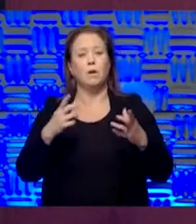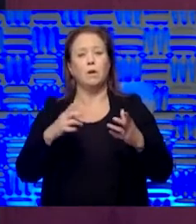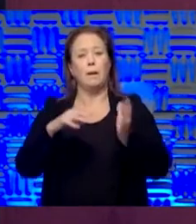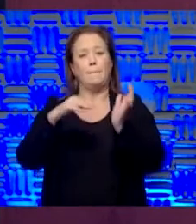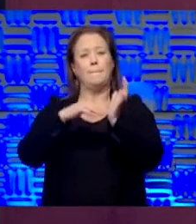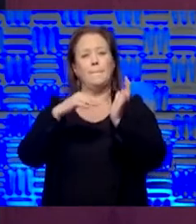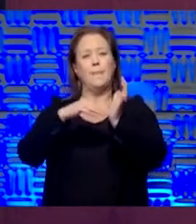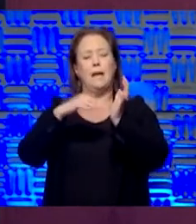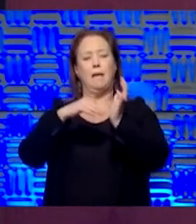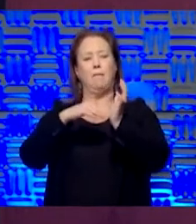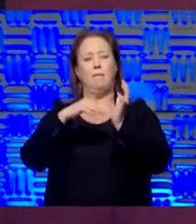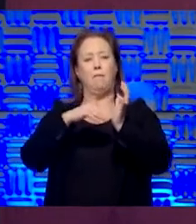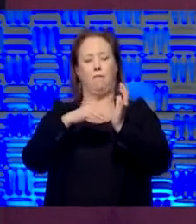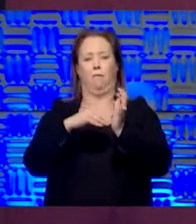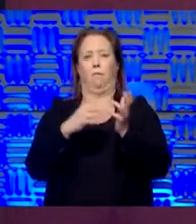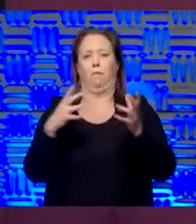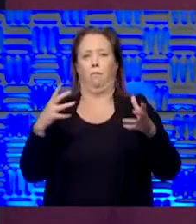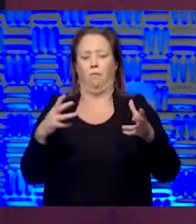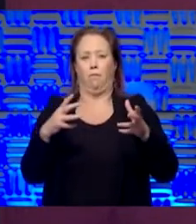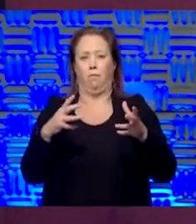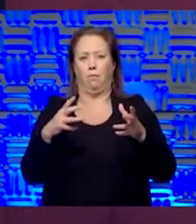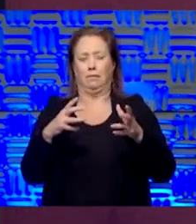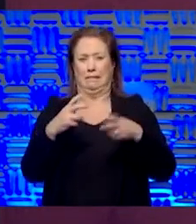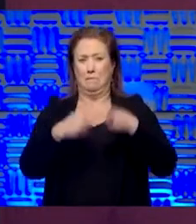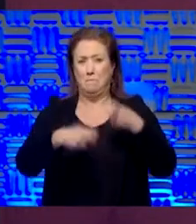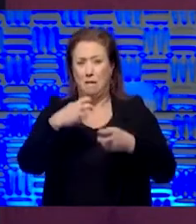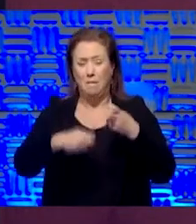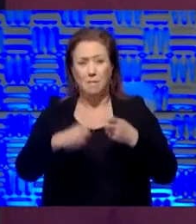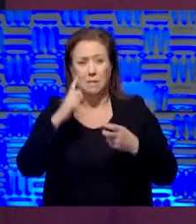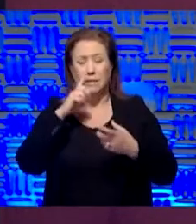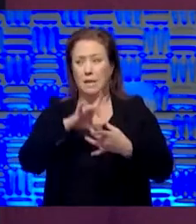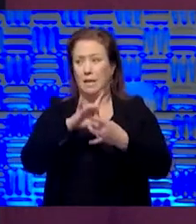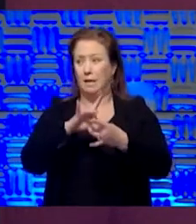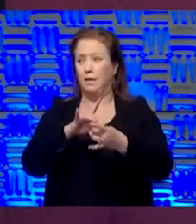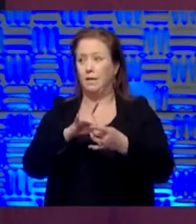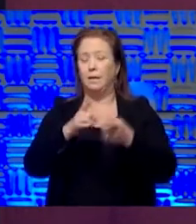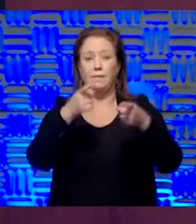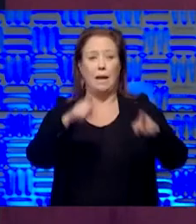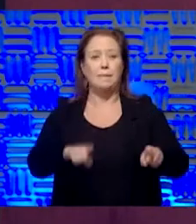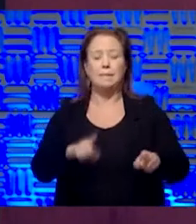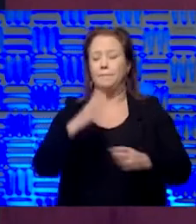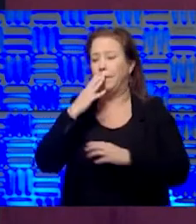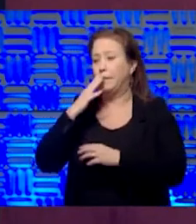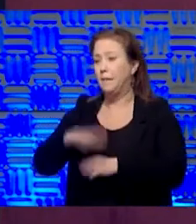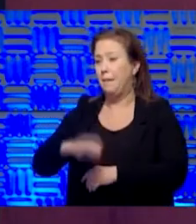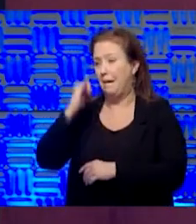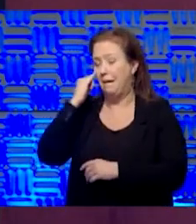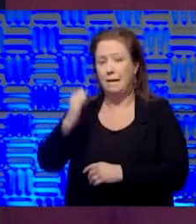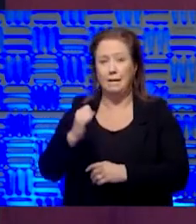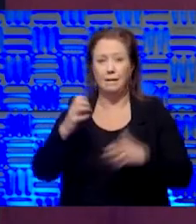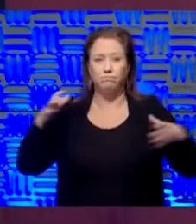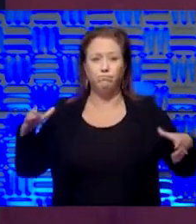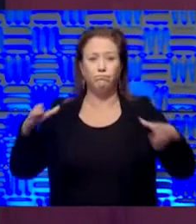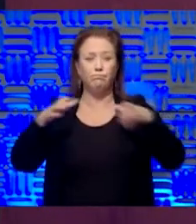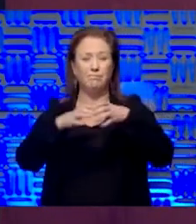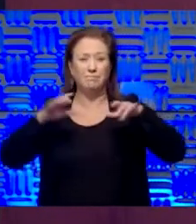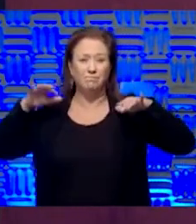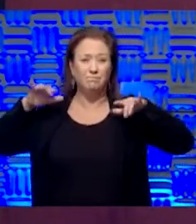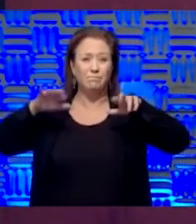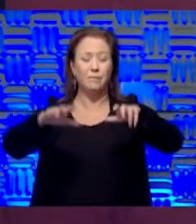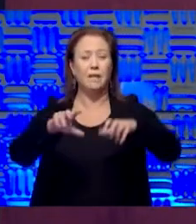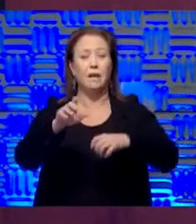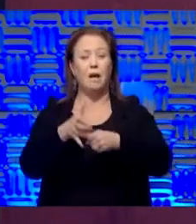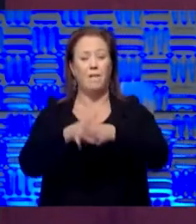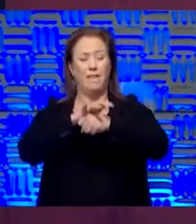medical implications to a large gathering like that if it does happen? You bet. It's a really bad idea. Um, you know, if you take a